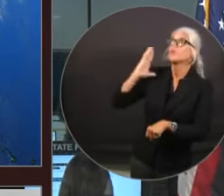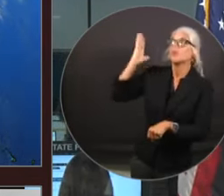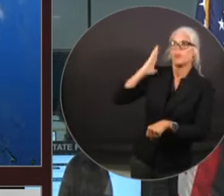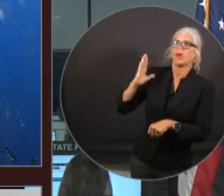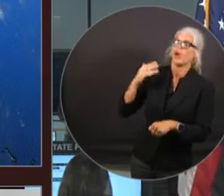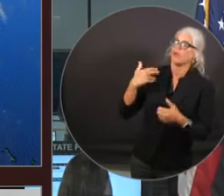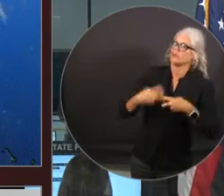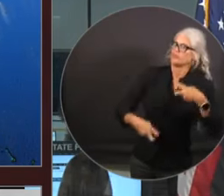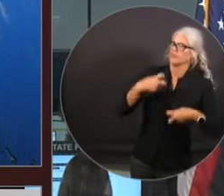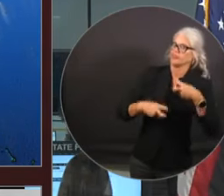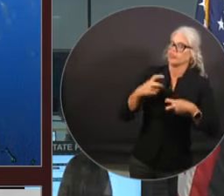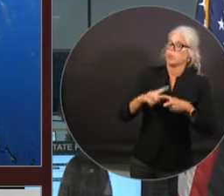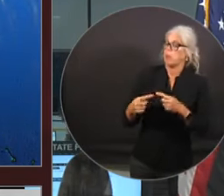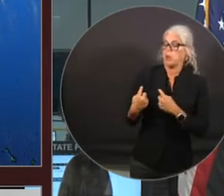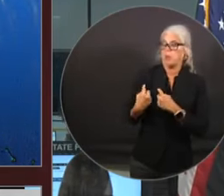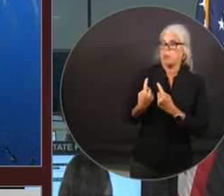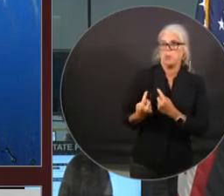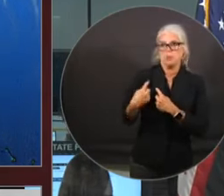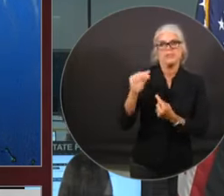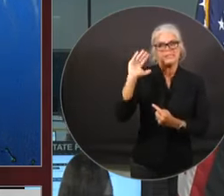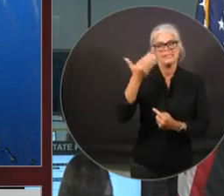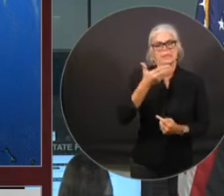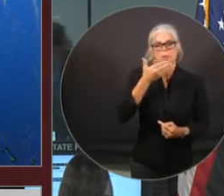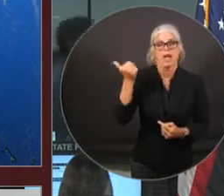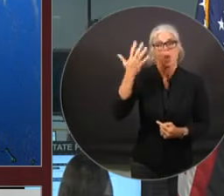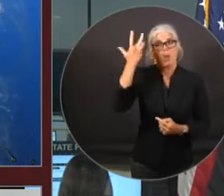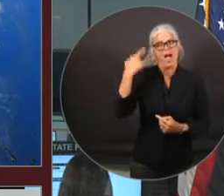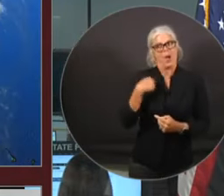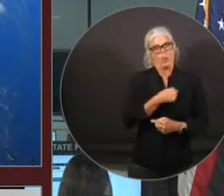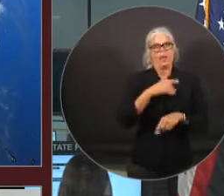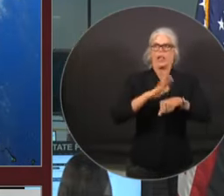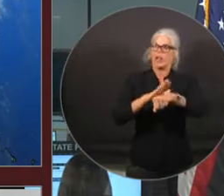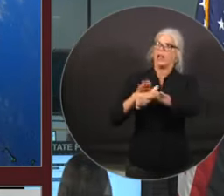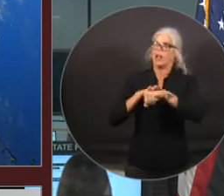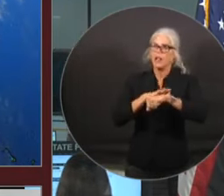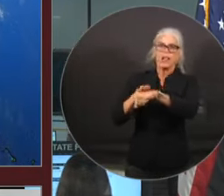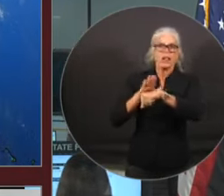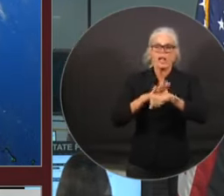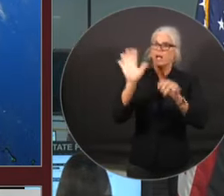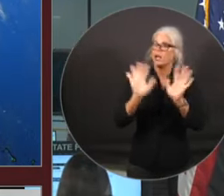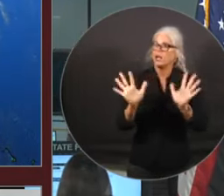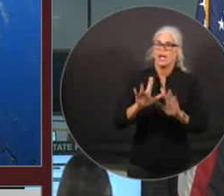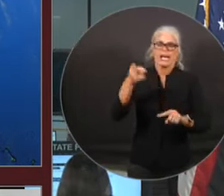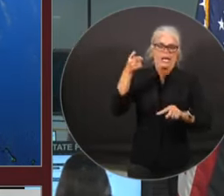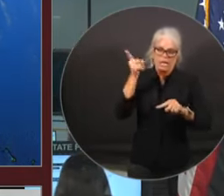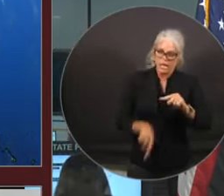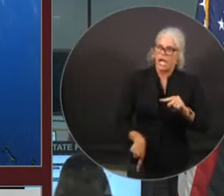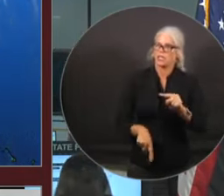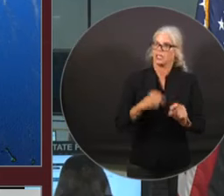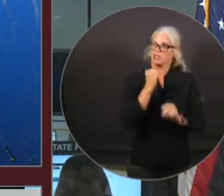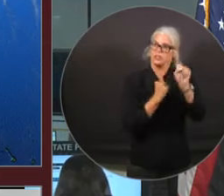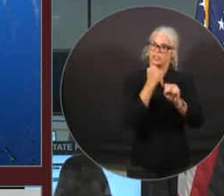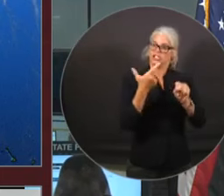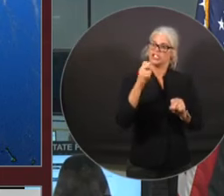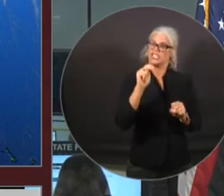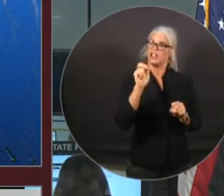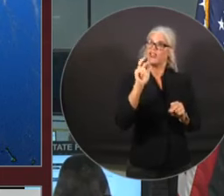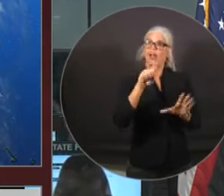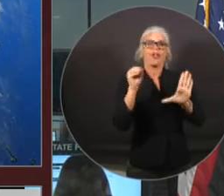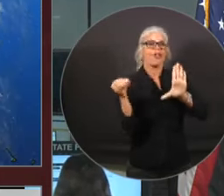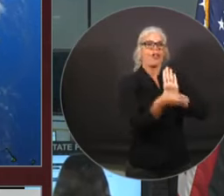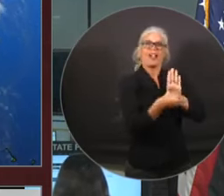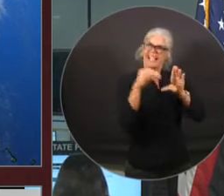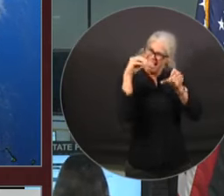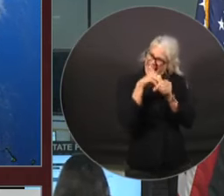because there's been an emphasis on this messaging. But you cannot use a generator inside your home or inside